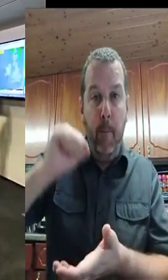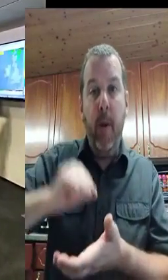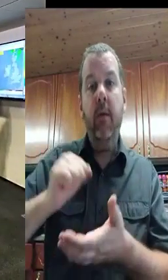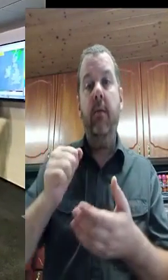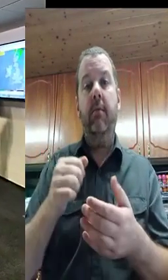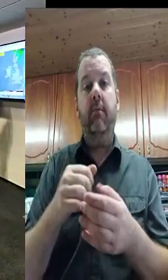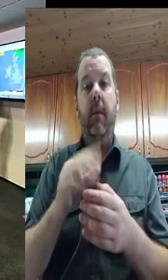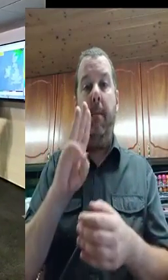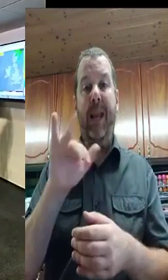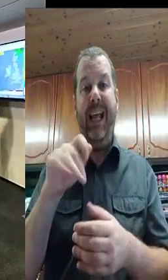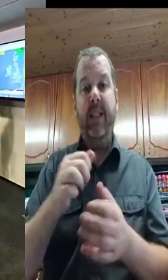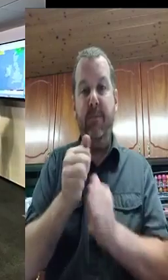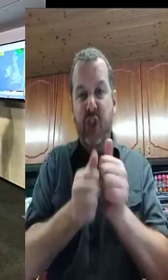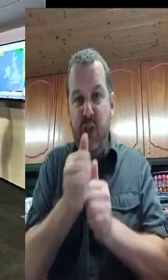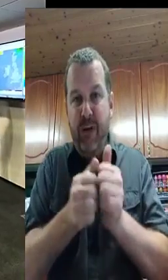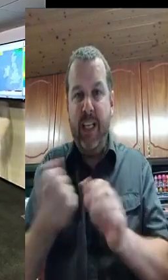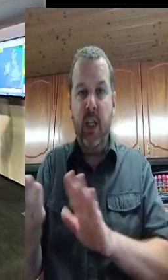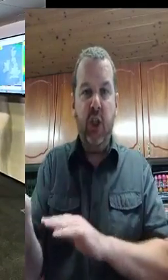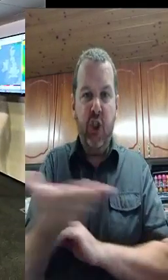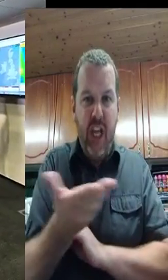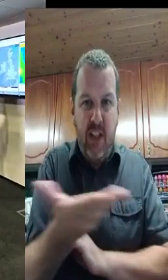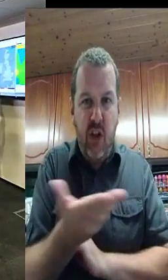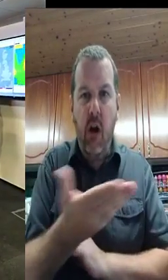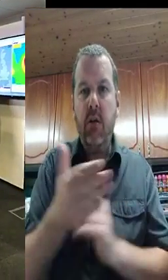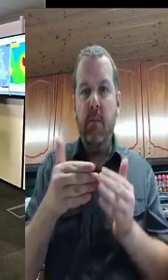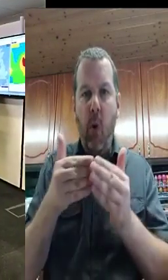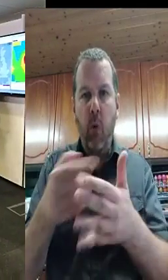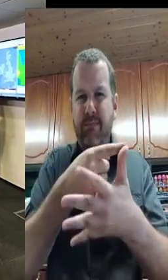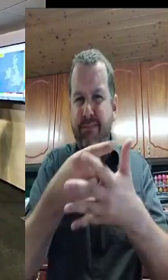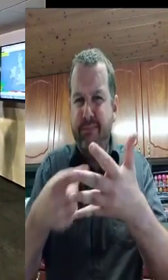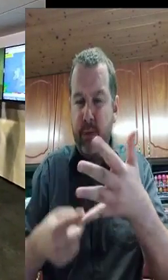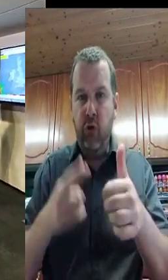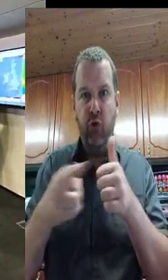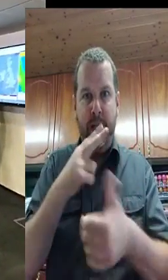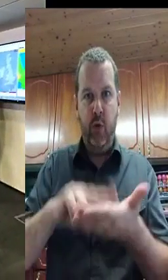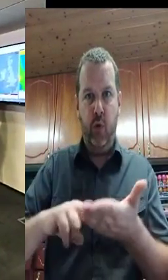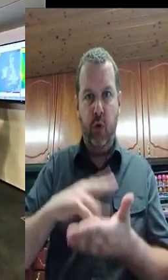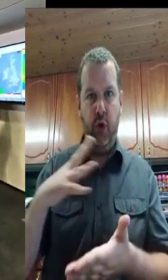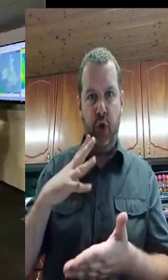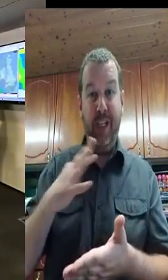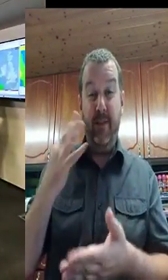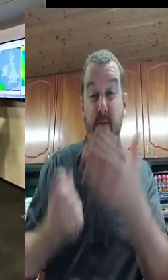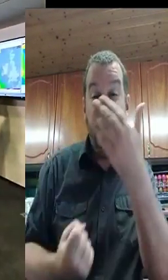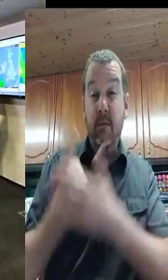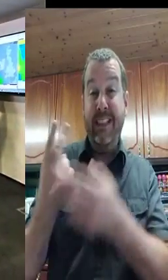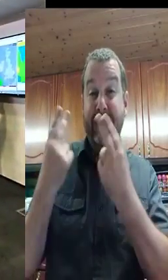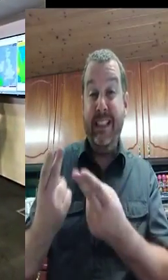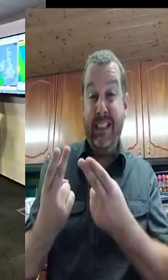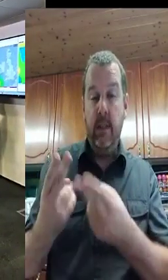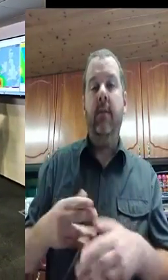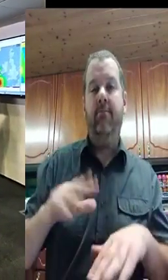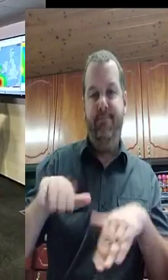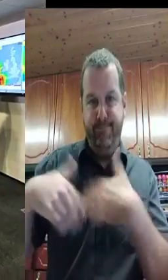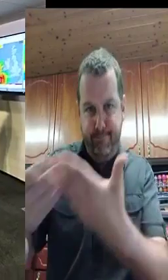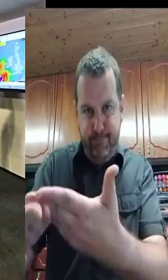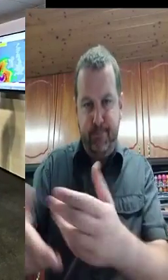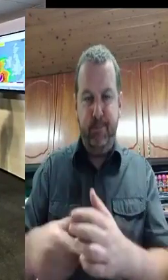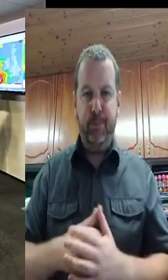exact track. So, what we have here is called a deterministic model. It gives an exact track. But we run